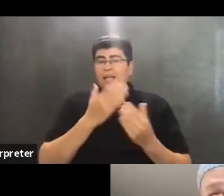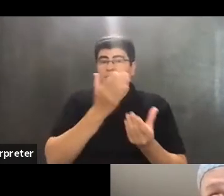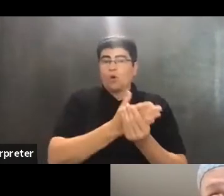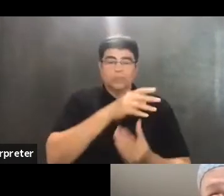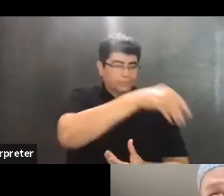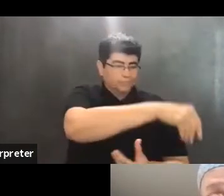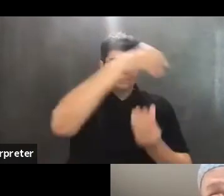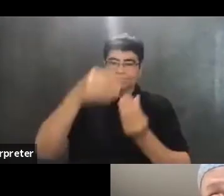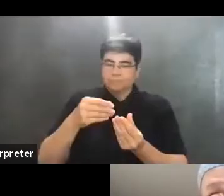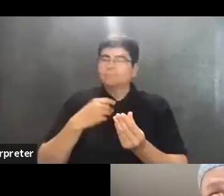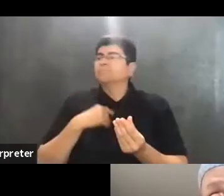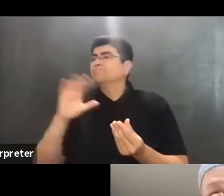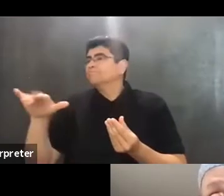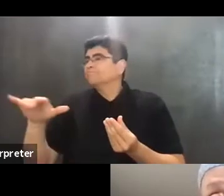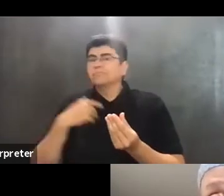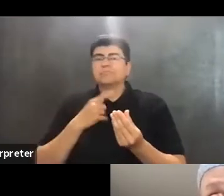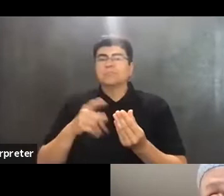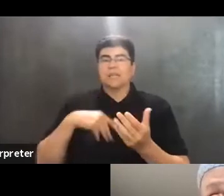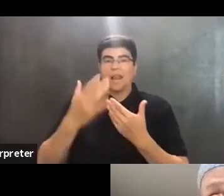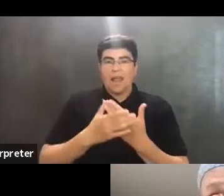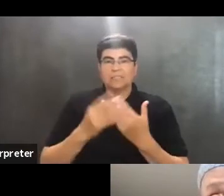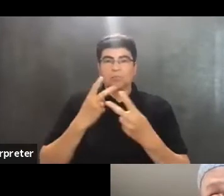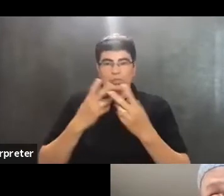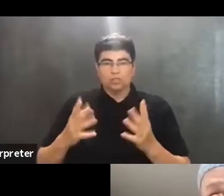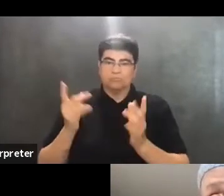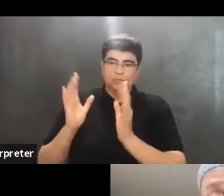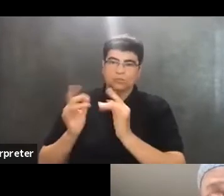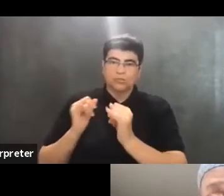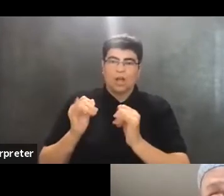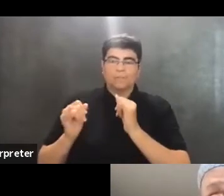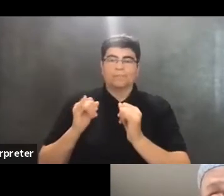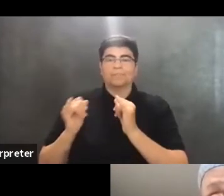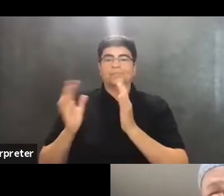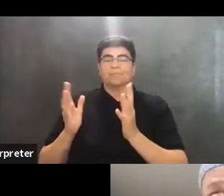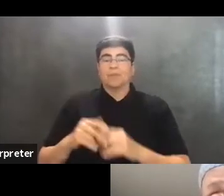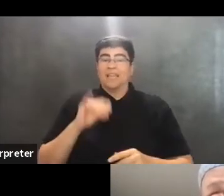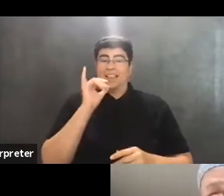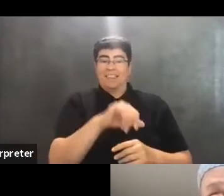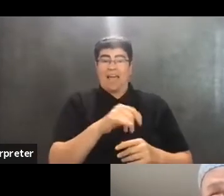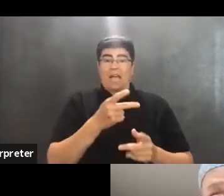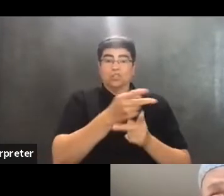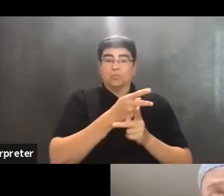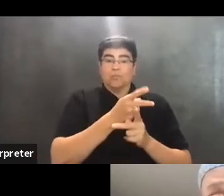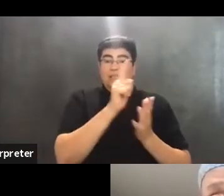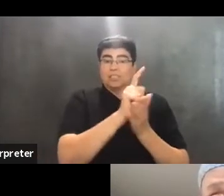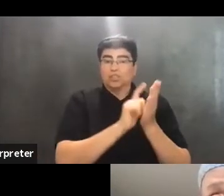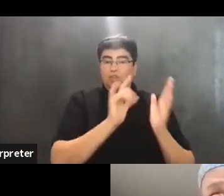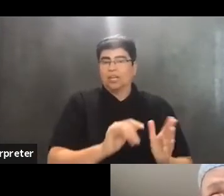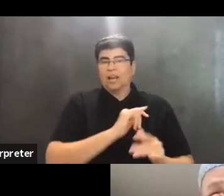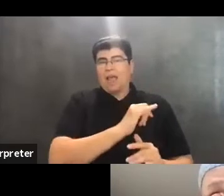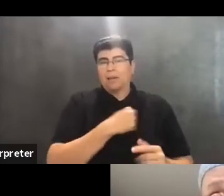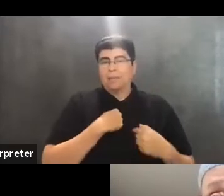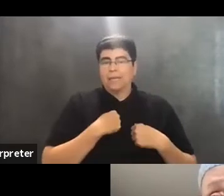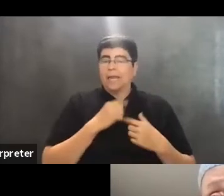talk to the next prisoner. And the supervising attorney at the time was like me, somebody with quite